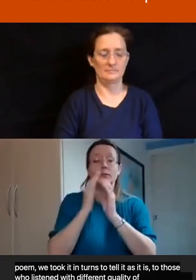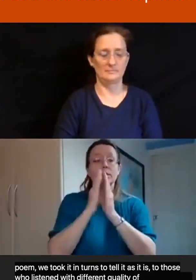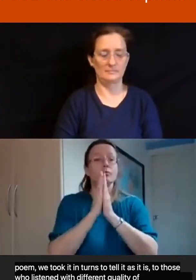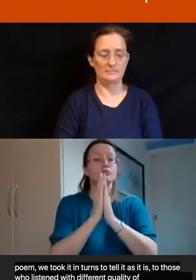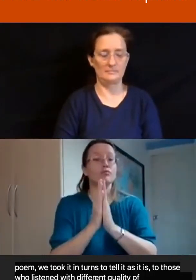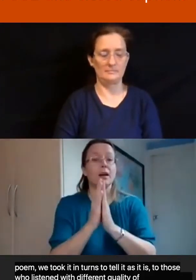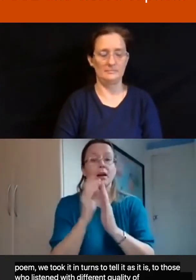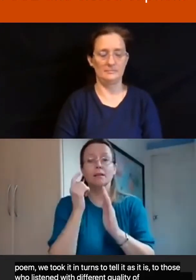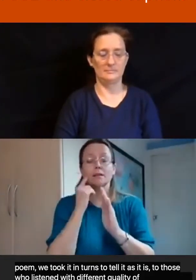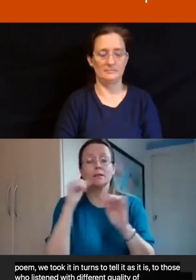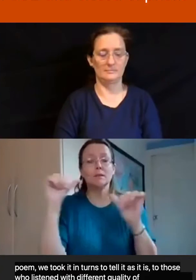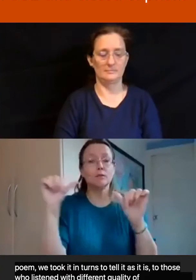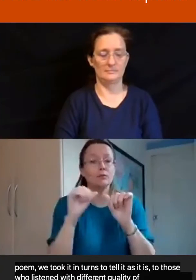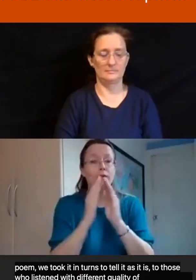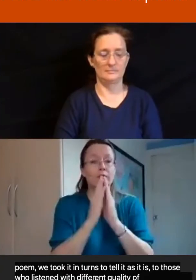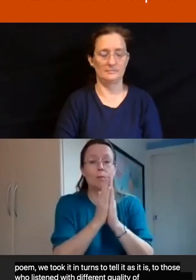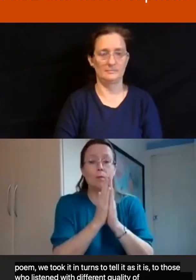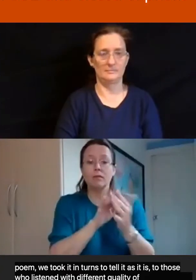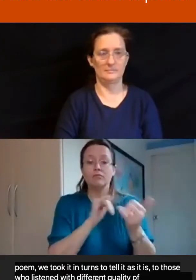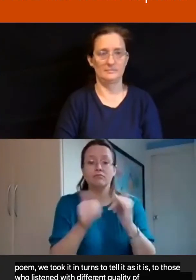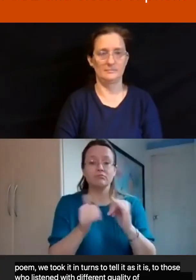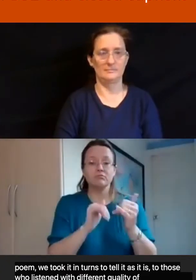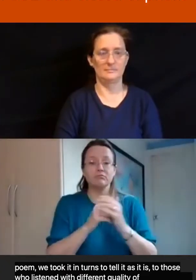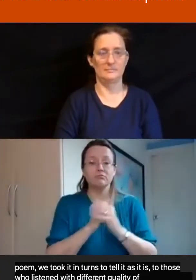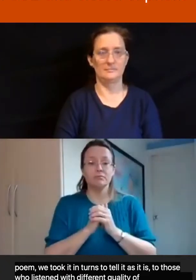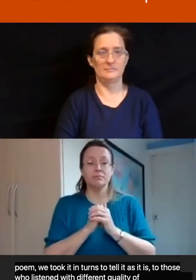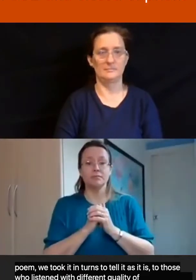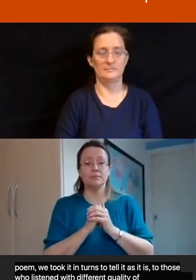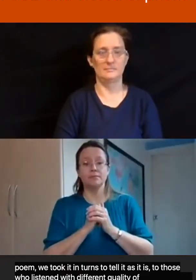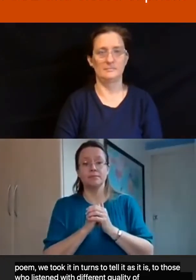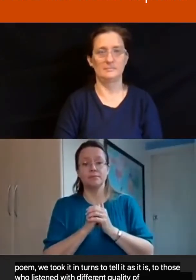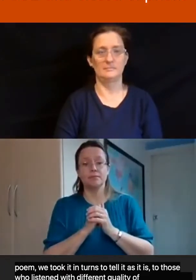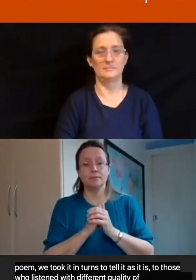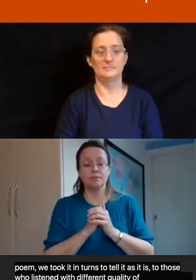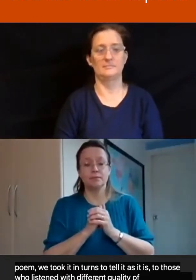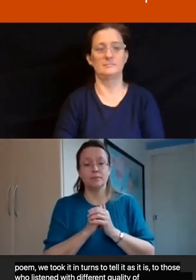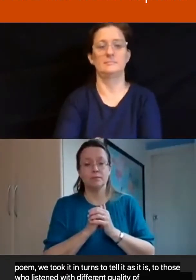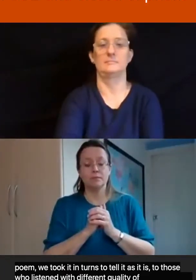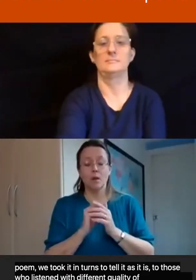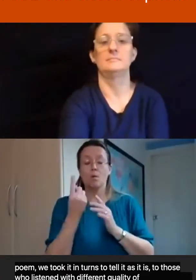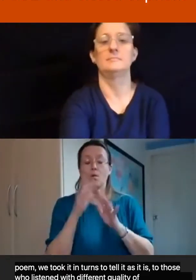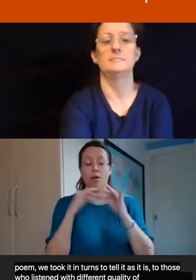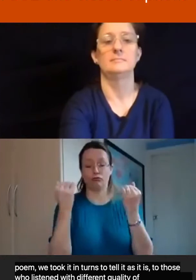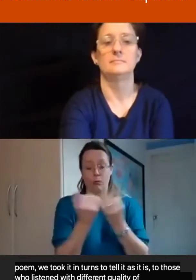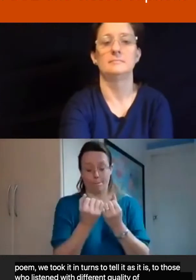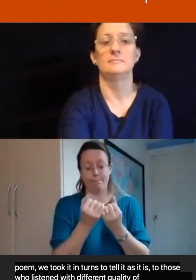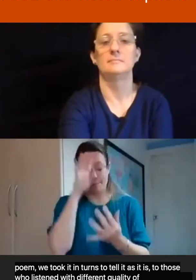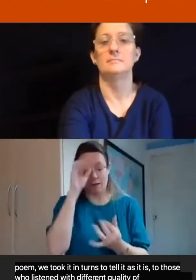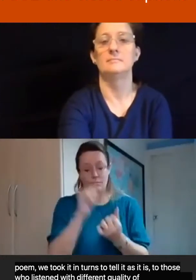together. And on one such gathering, our focus for the day was